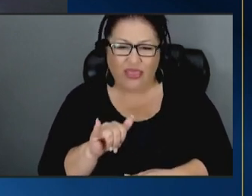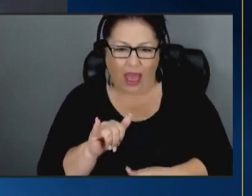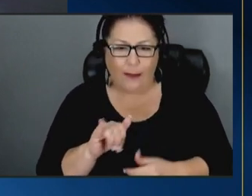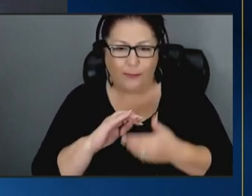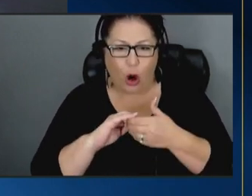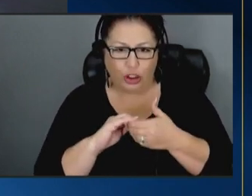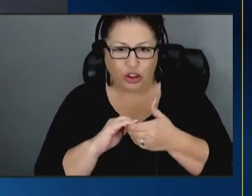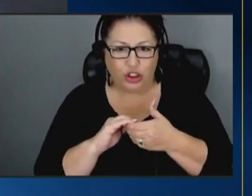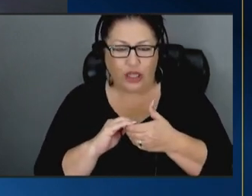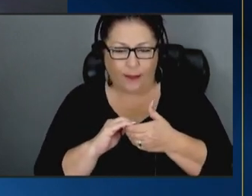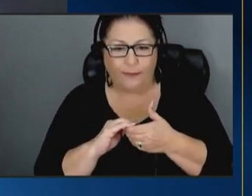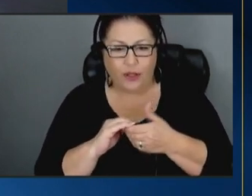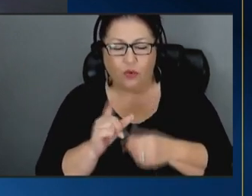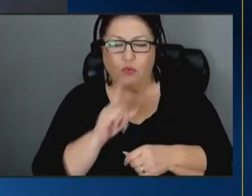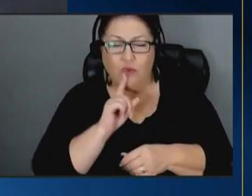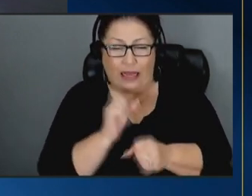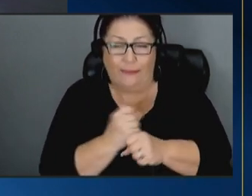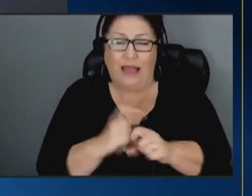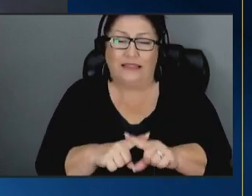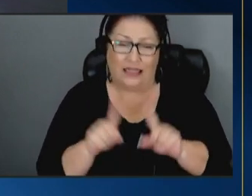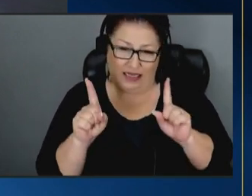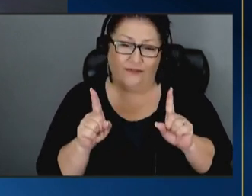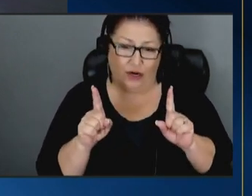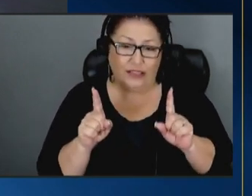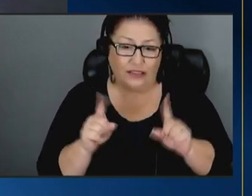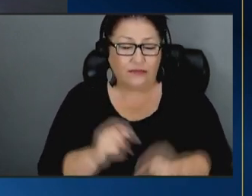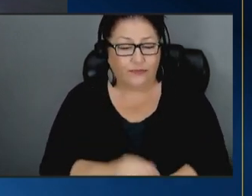really make a difference in that